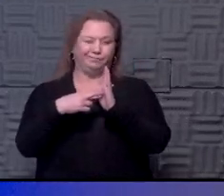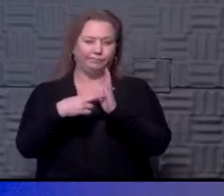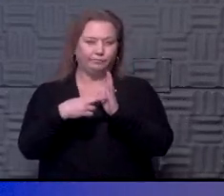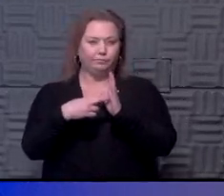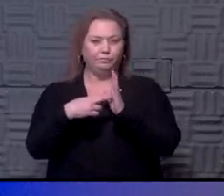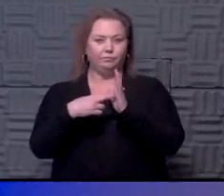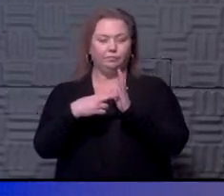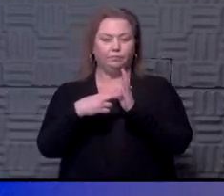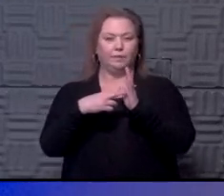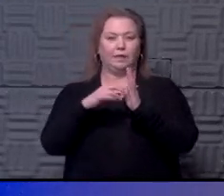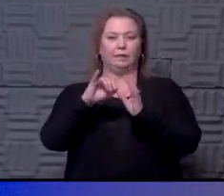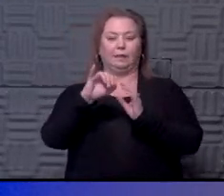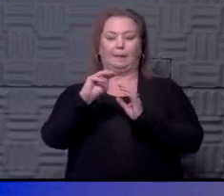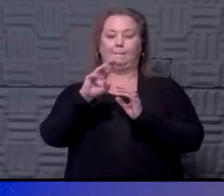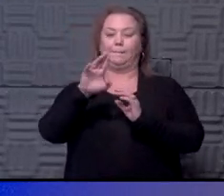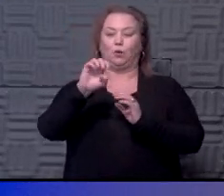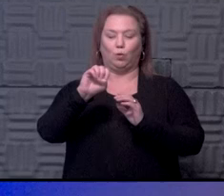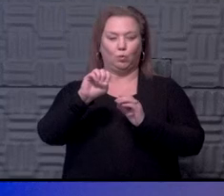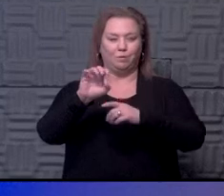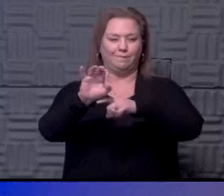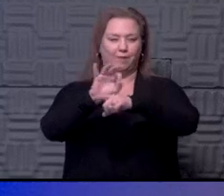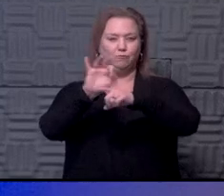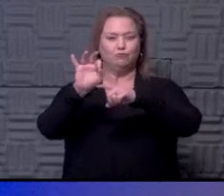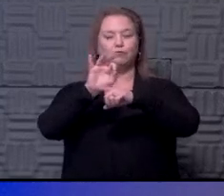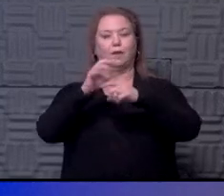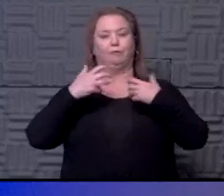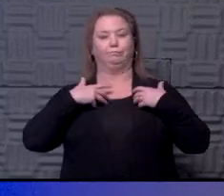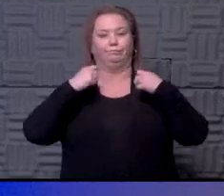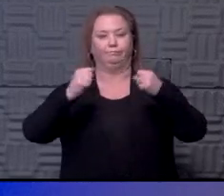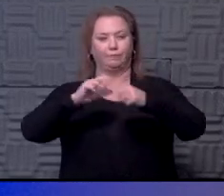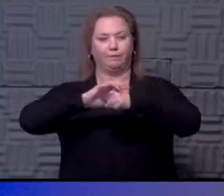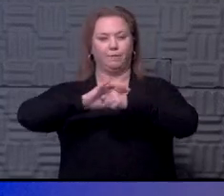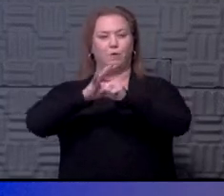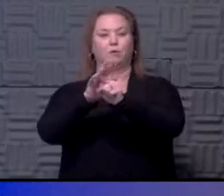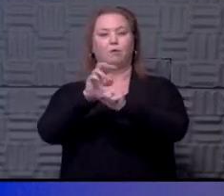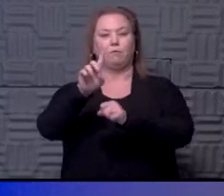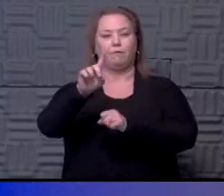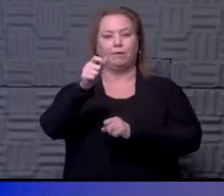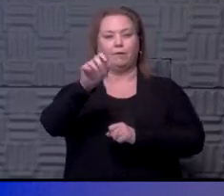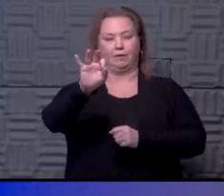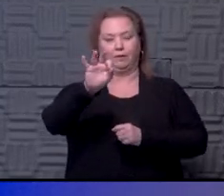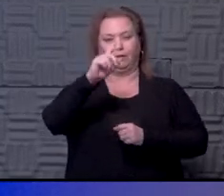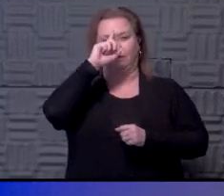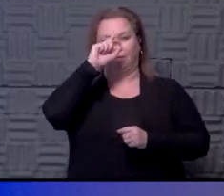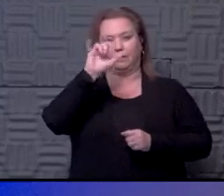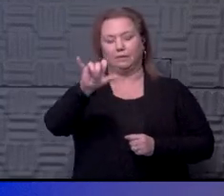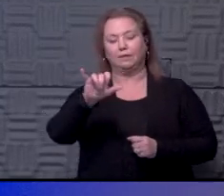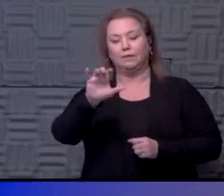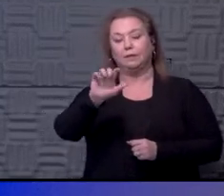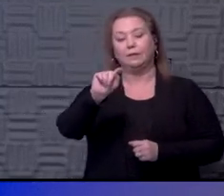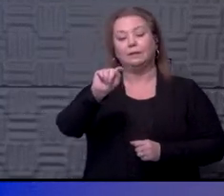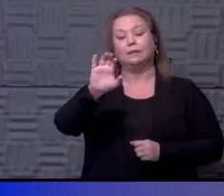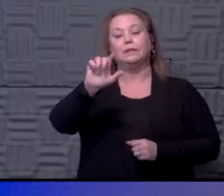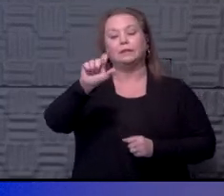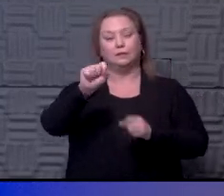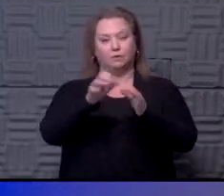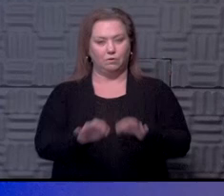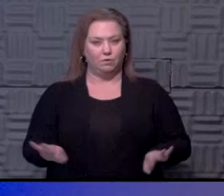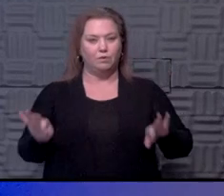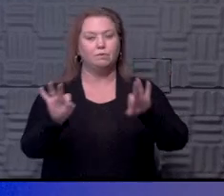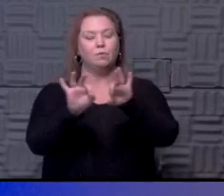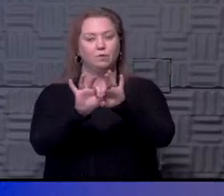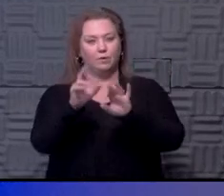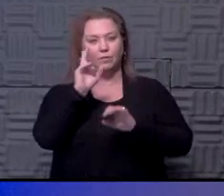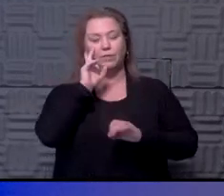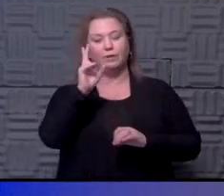the immune function and getting over COVID-19 because of that. So T cells are extremely important. And we